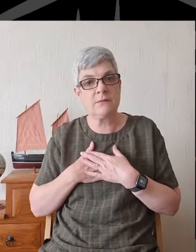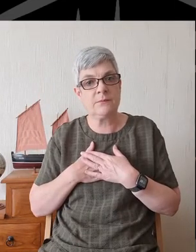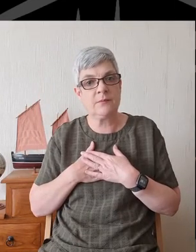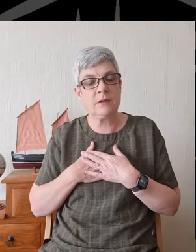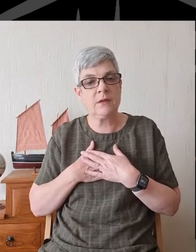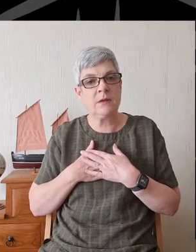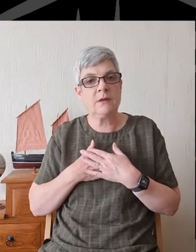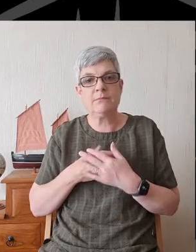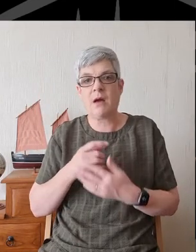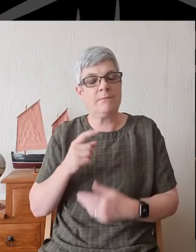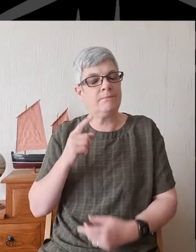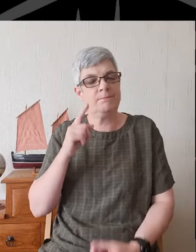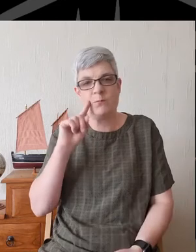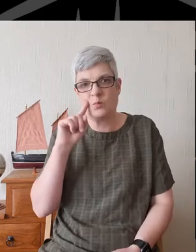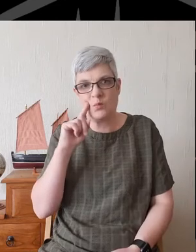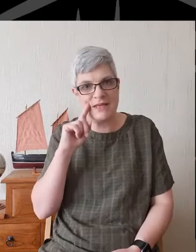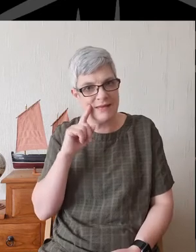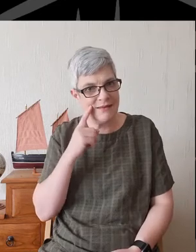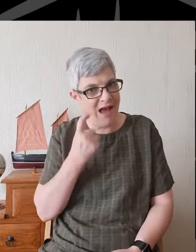We cannot presume